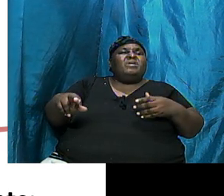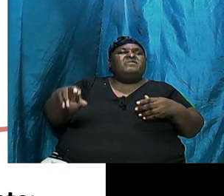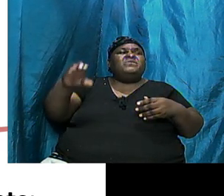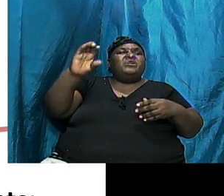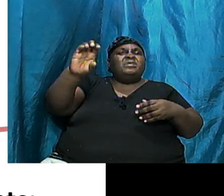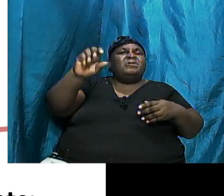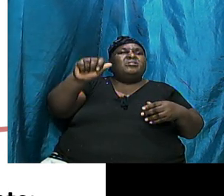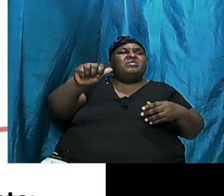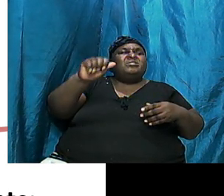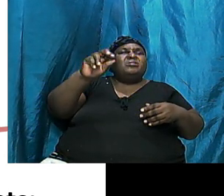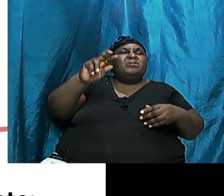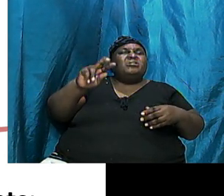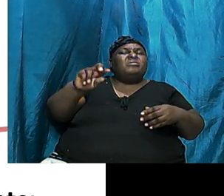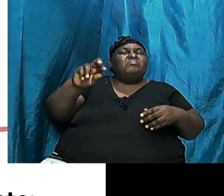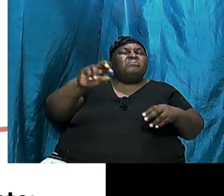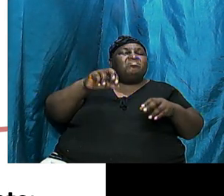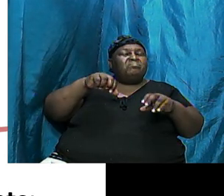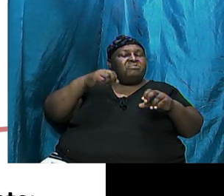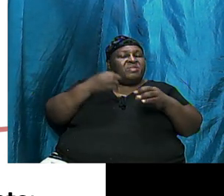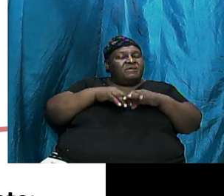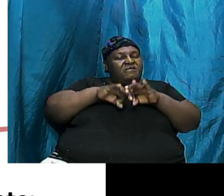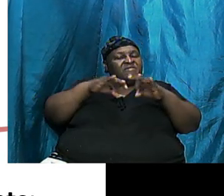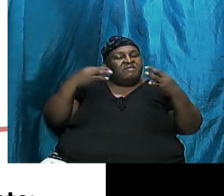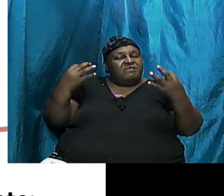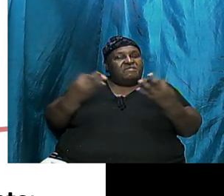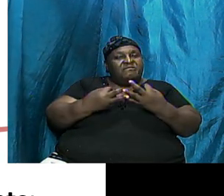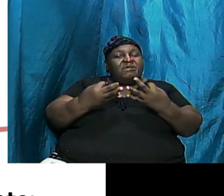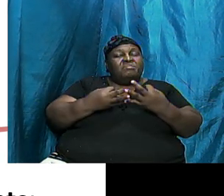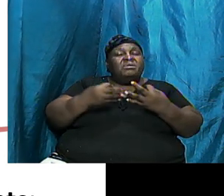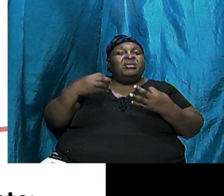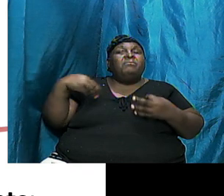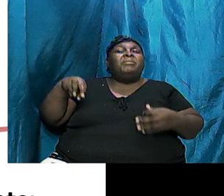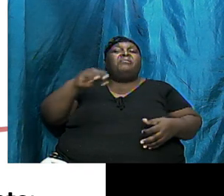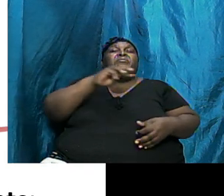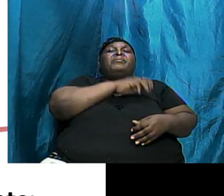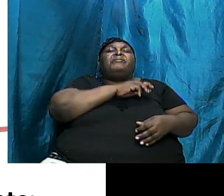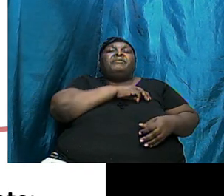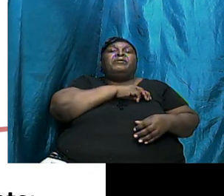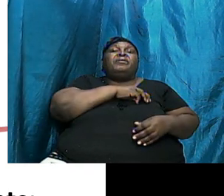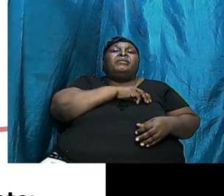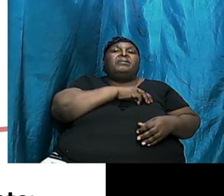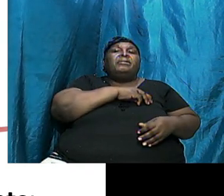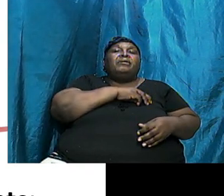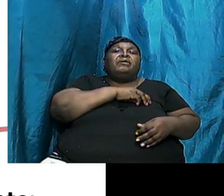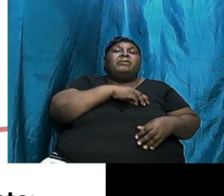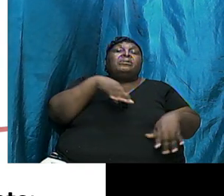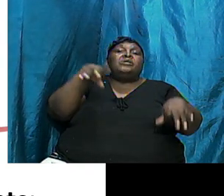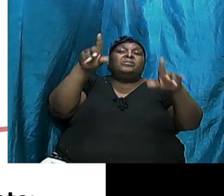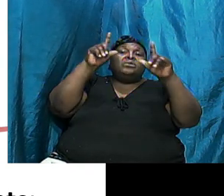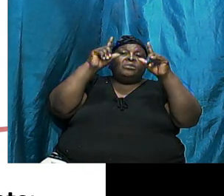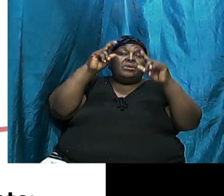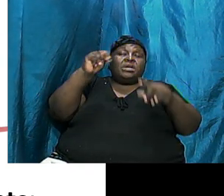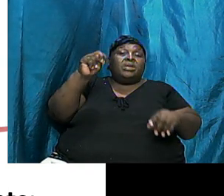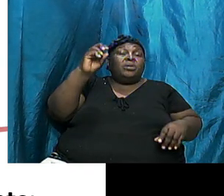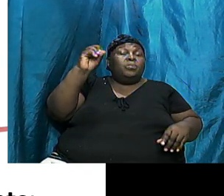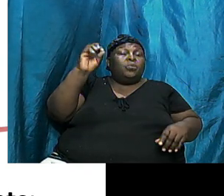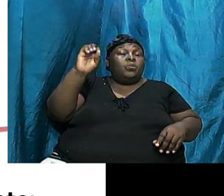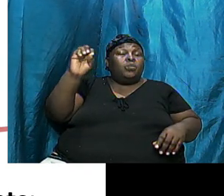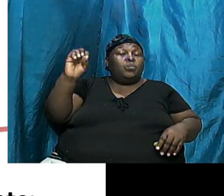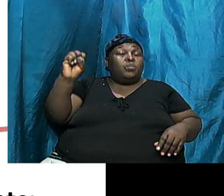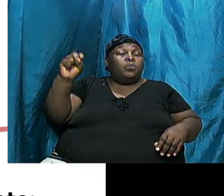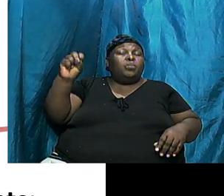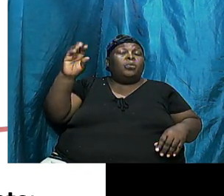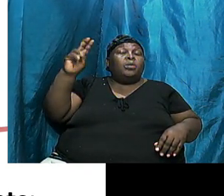other family members. However, Noah and his family remained